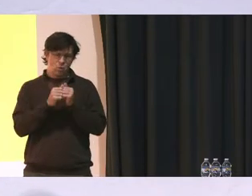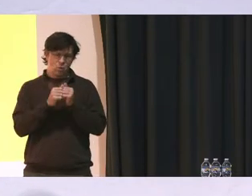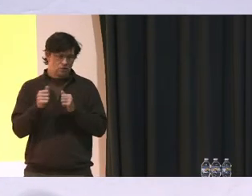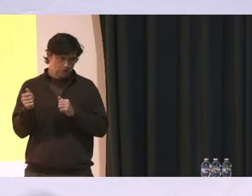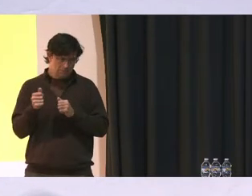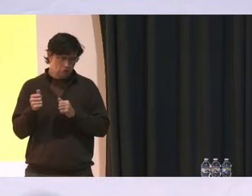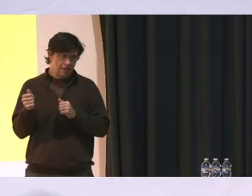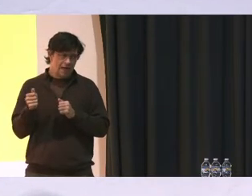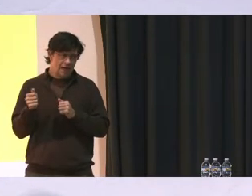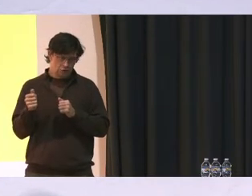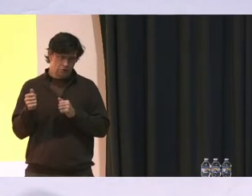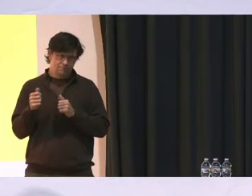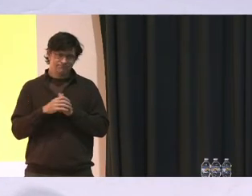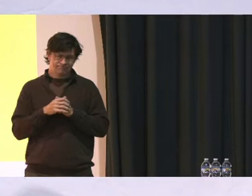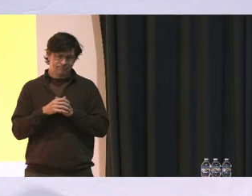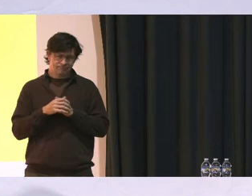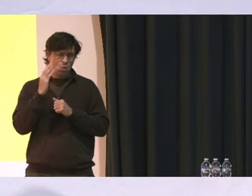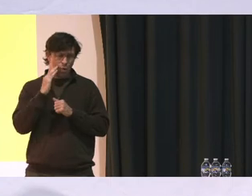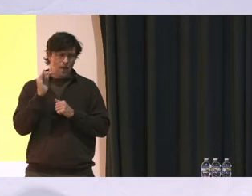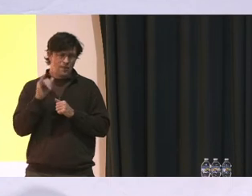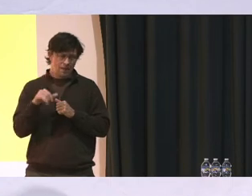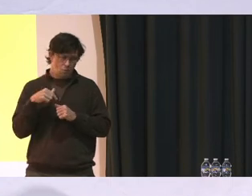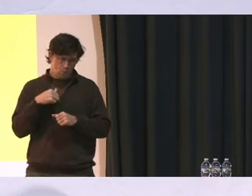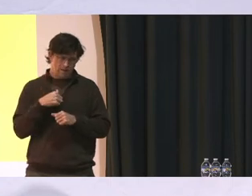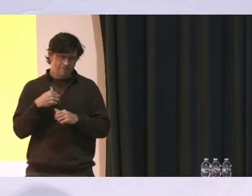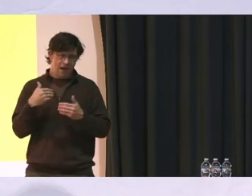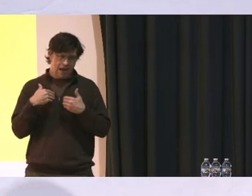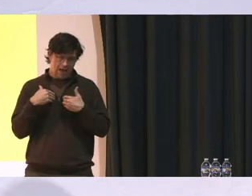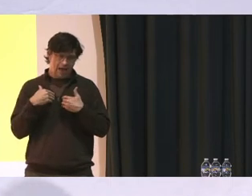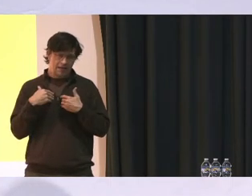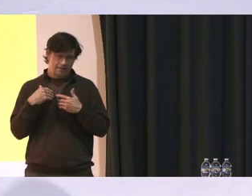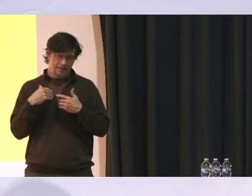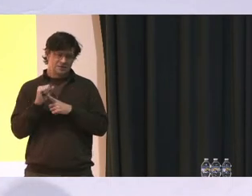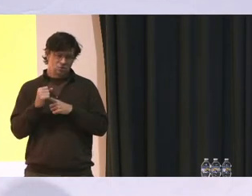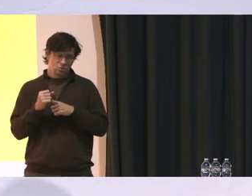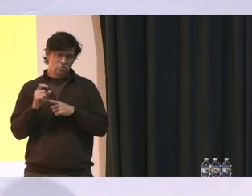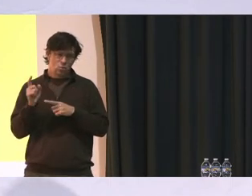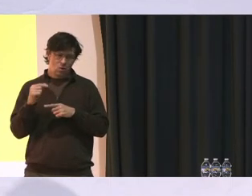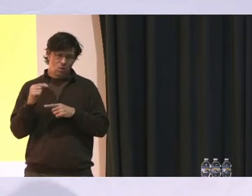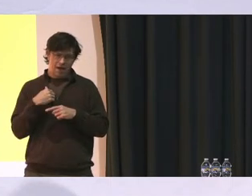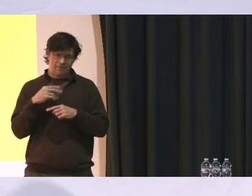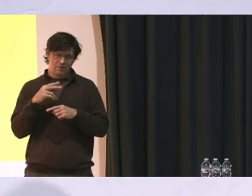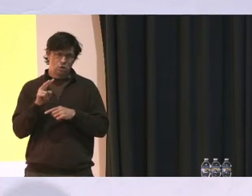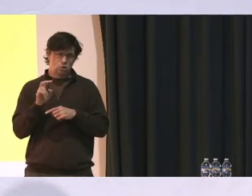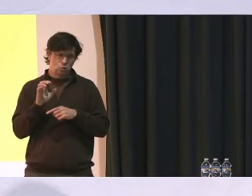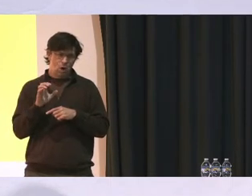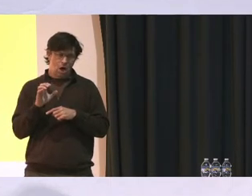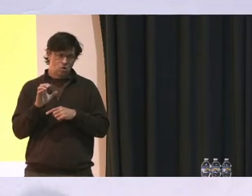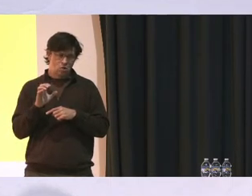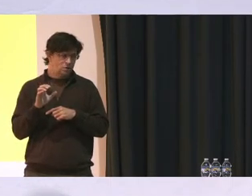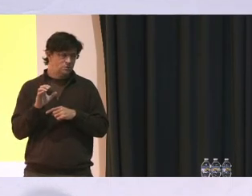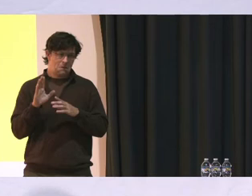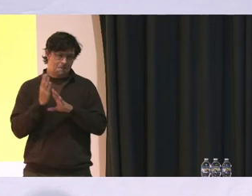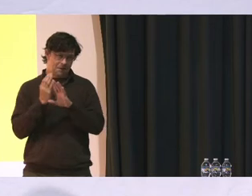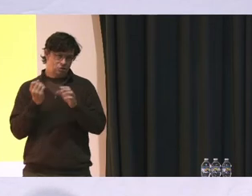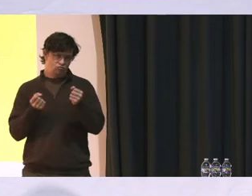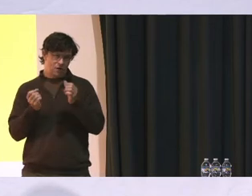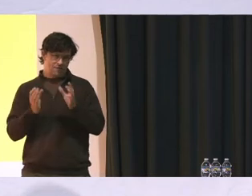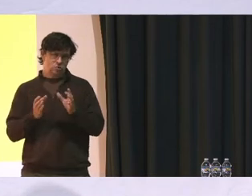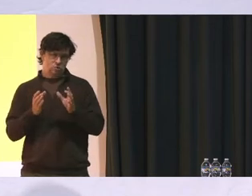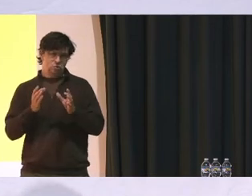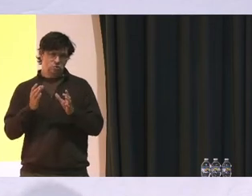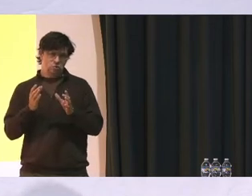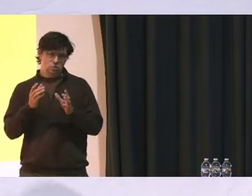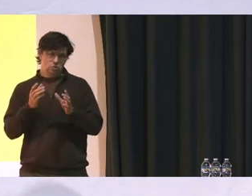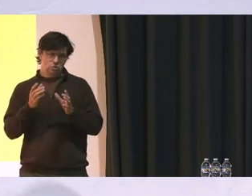standpoint, knowing that we've had – we're in a situation where we have 200 bus drivers that we're short